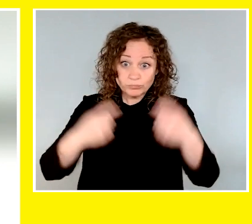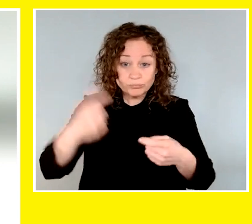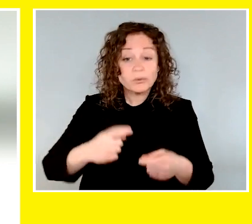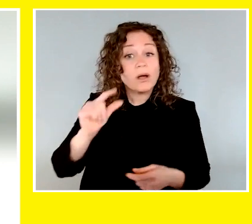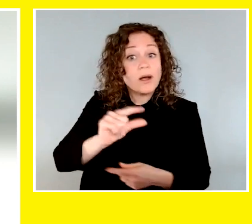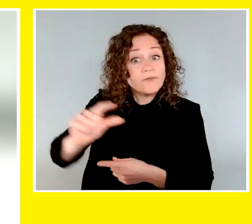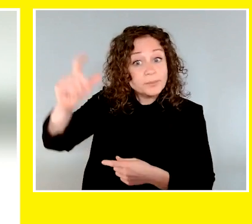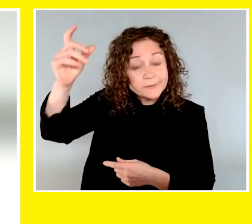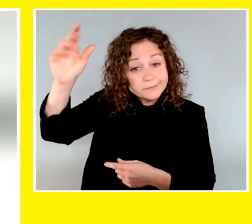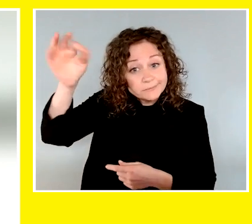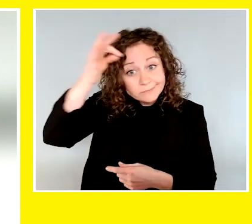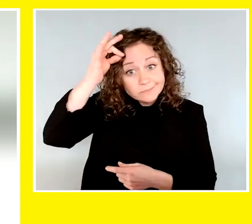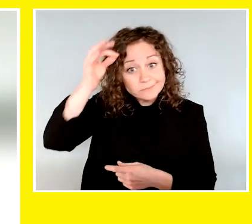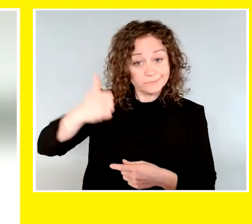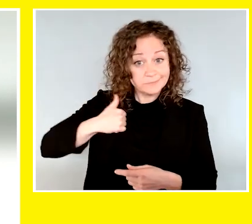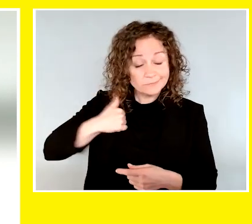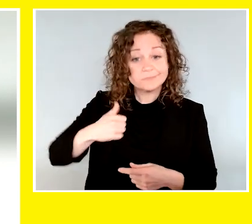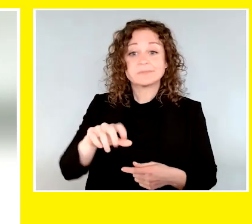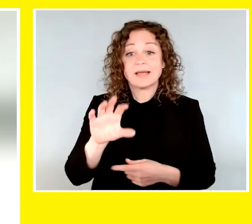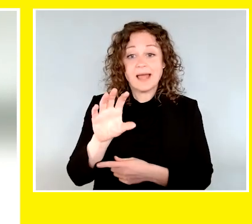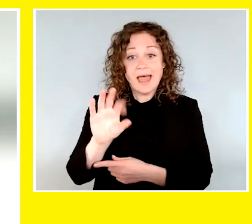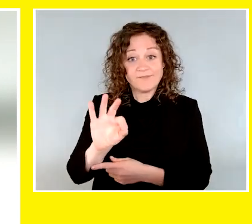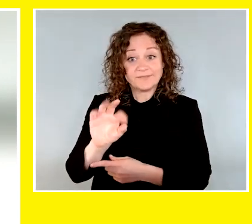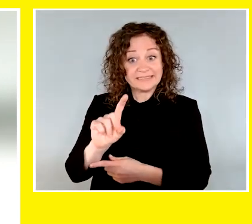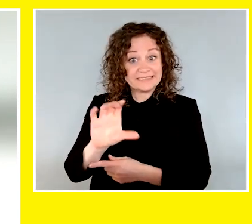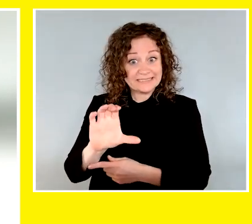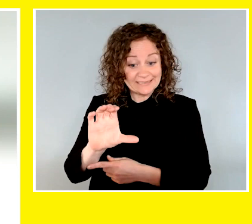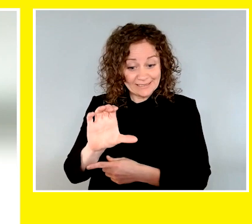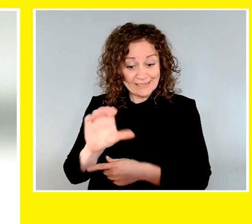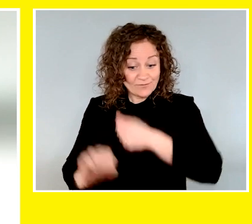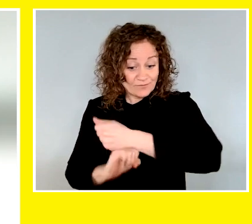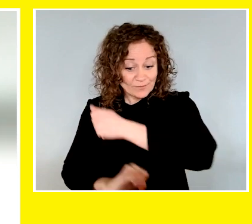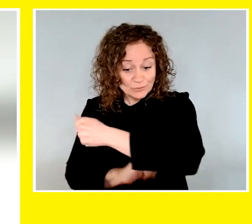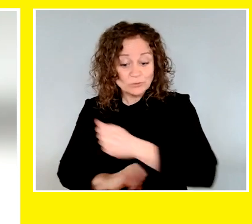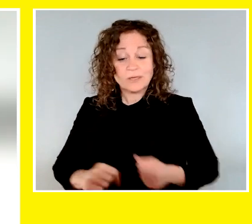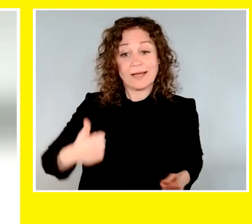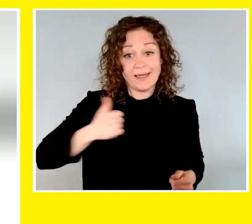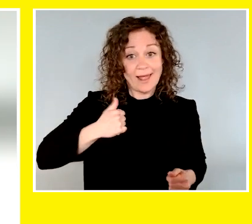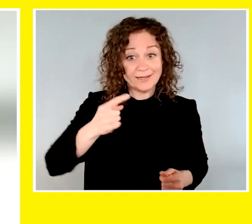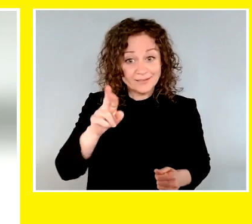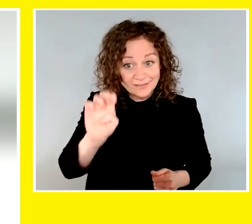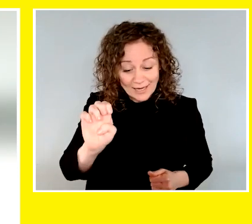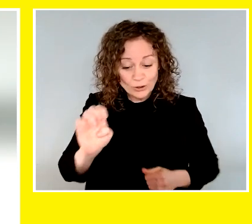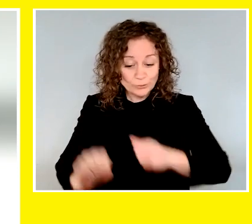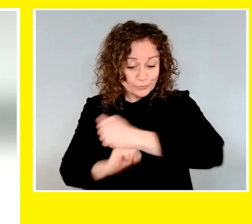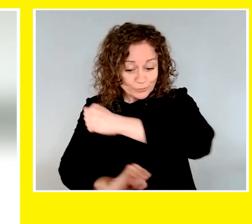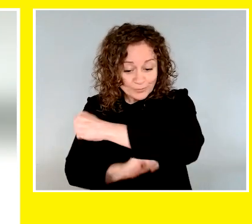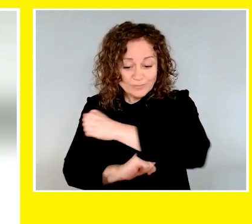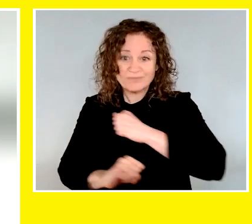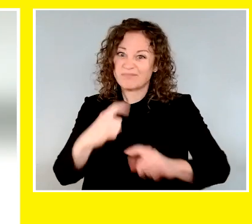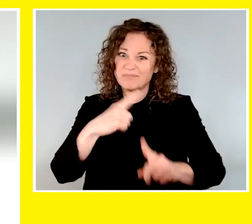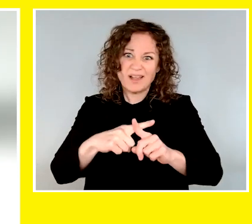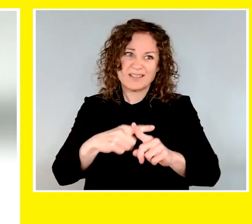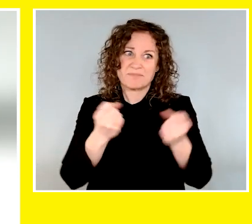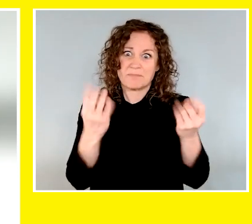incredible supporters, such as the Government of Canada, FDC Foundation, Canadian Tire Corporation, and the thousands